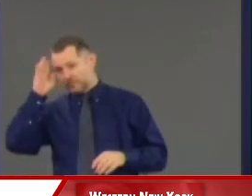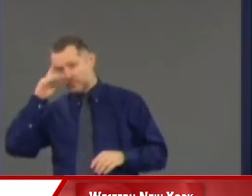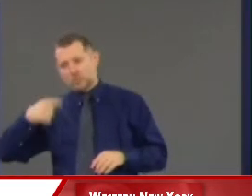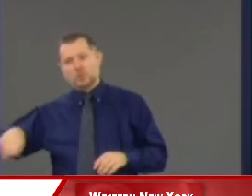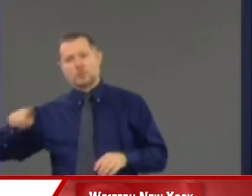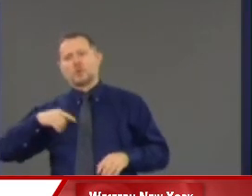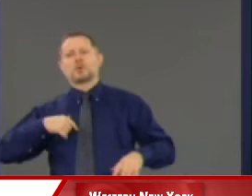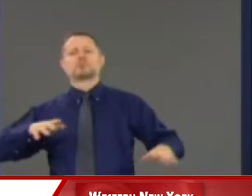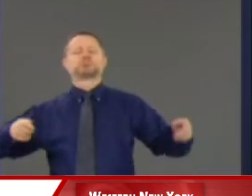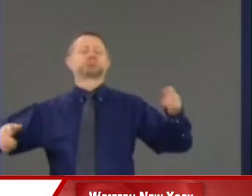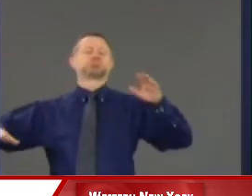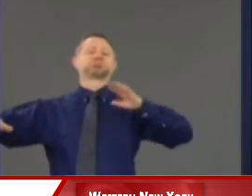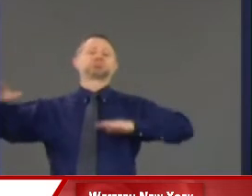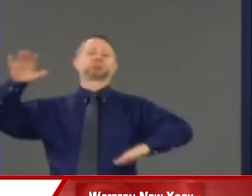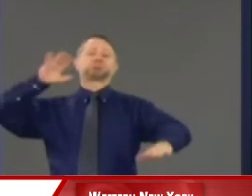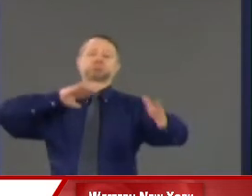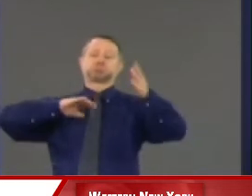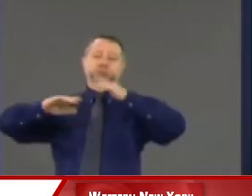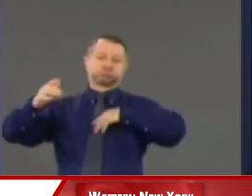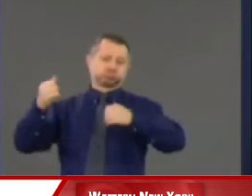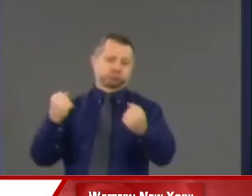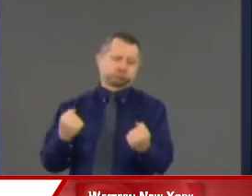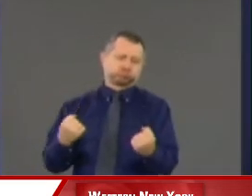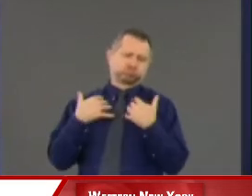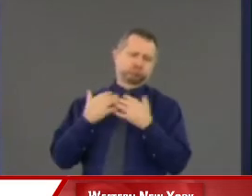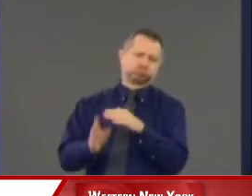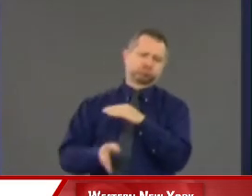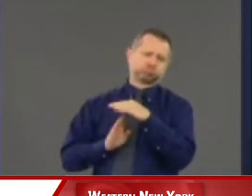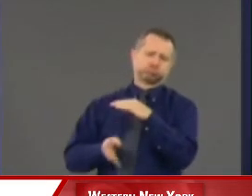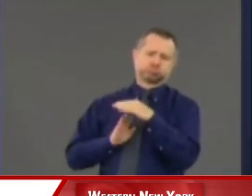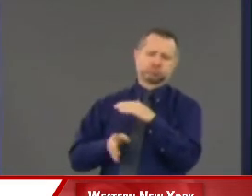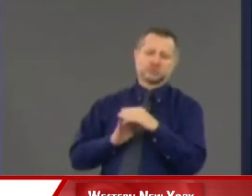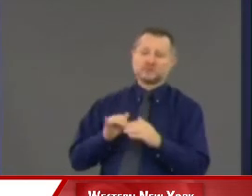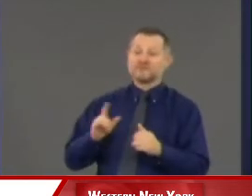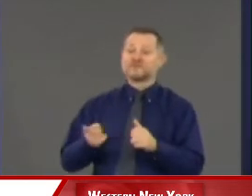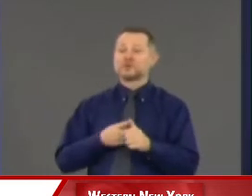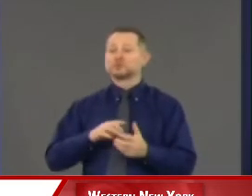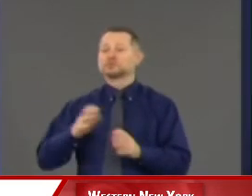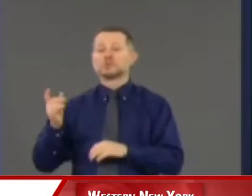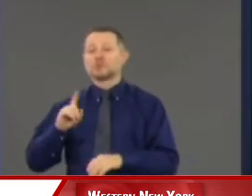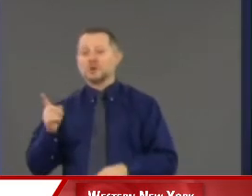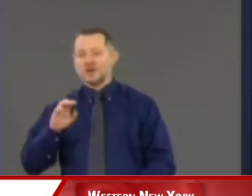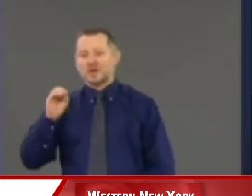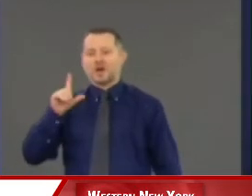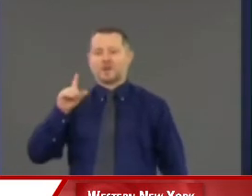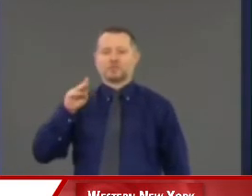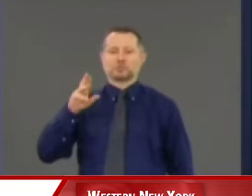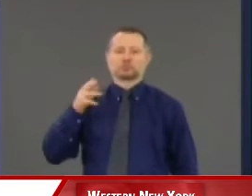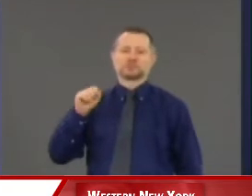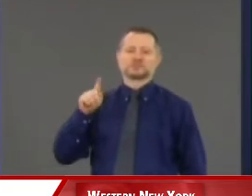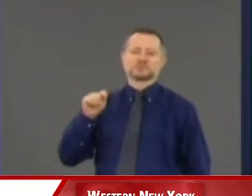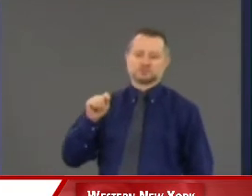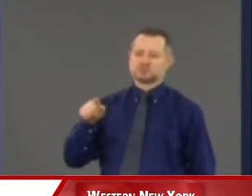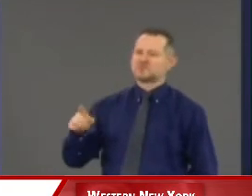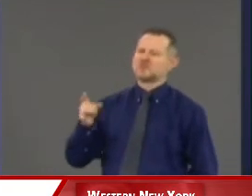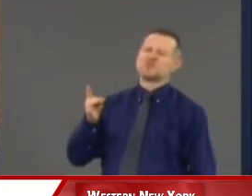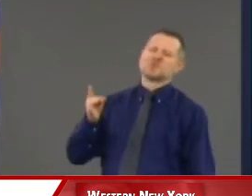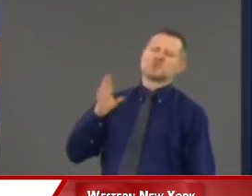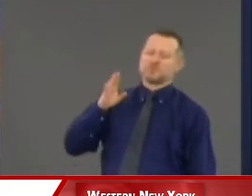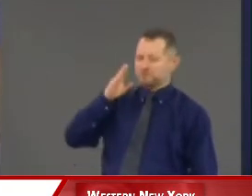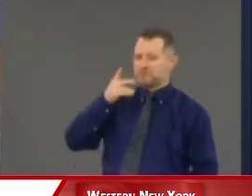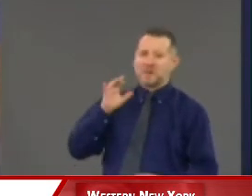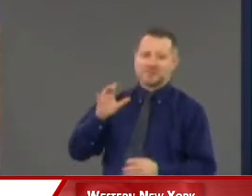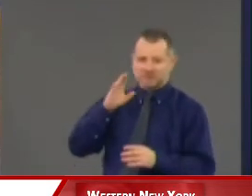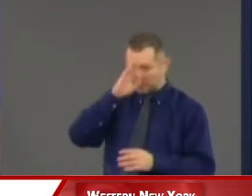just to deal with what they deal with. The first crisis we had was at Elmhurst, which was one of the public hospitals. We